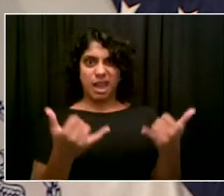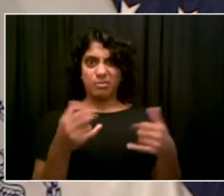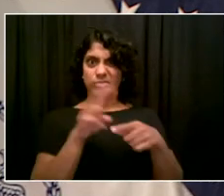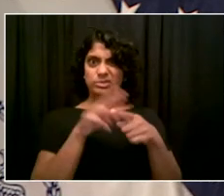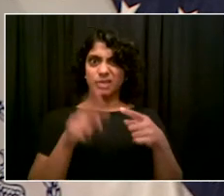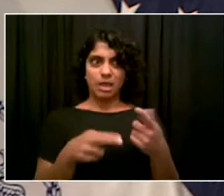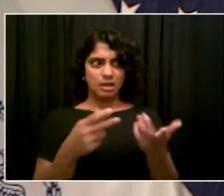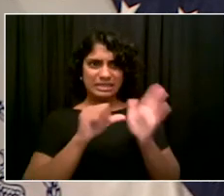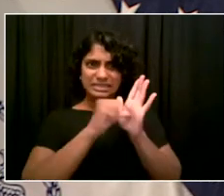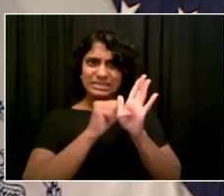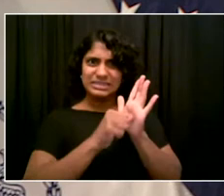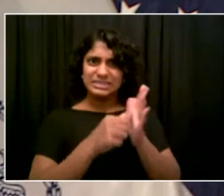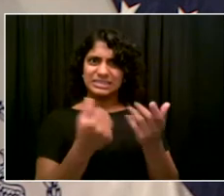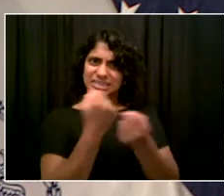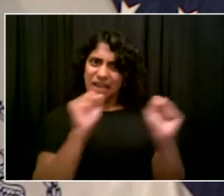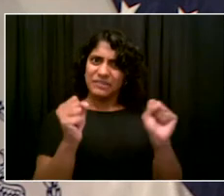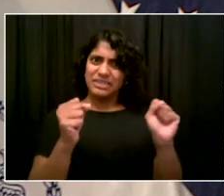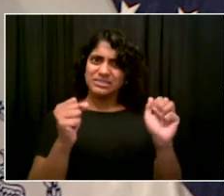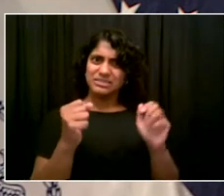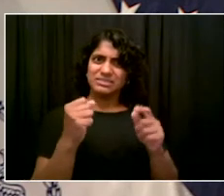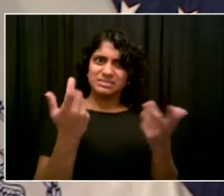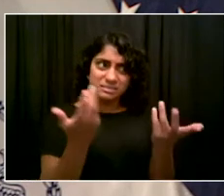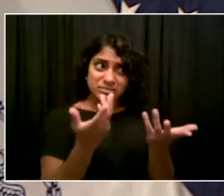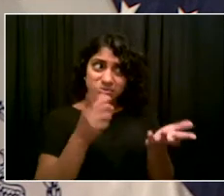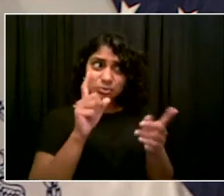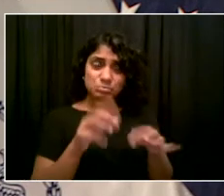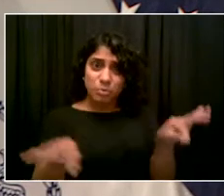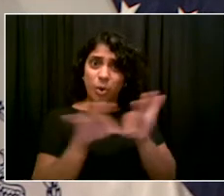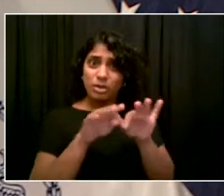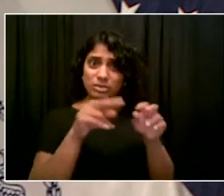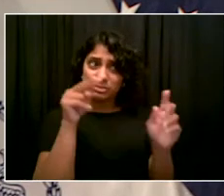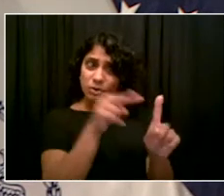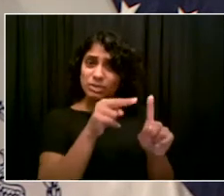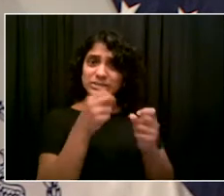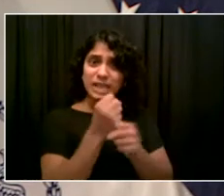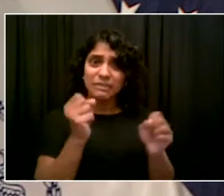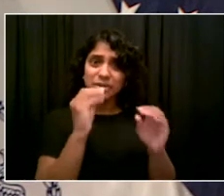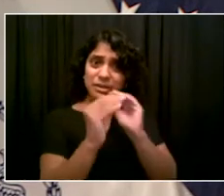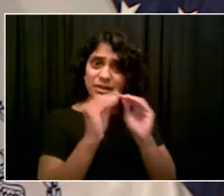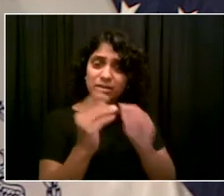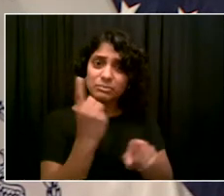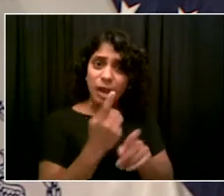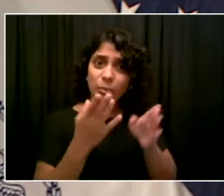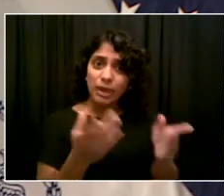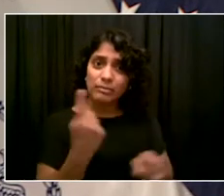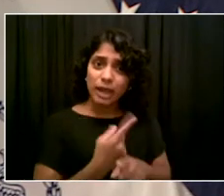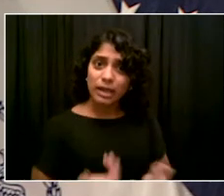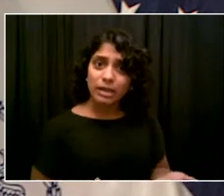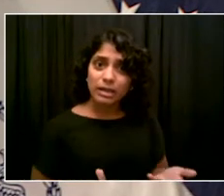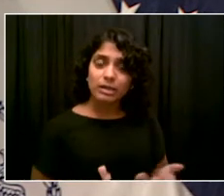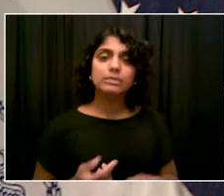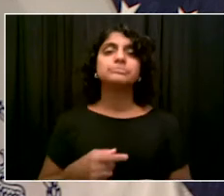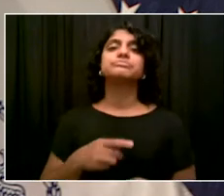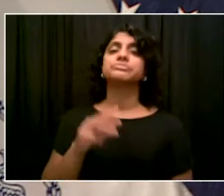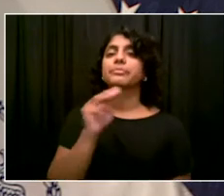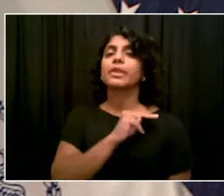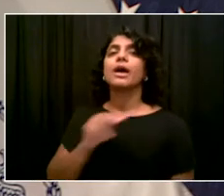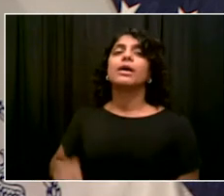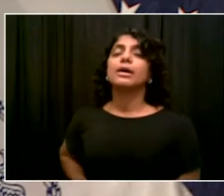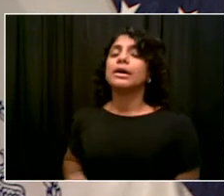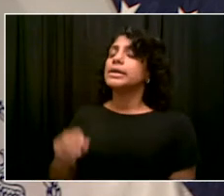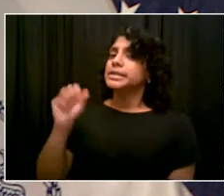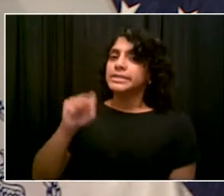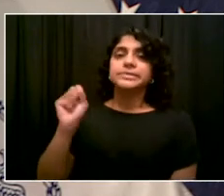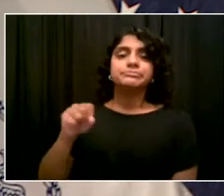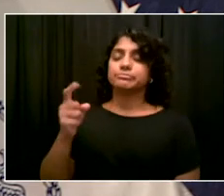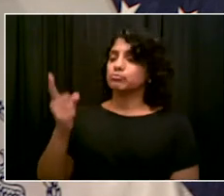of by certain contractors and certain developers, absolutely, and that's unacceptable. And a lot has changed, and we work very closely with the city council